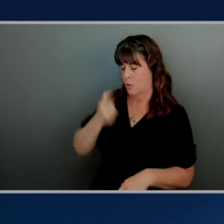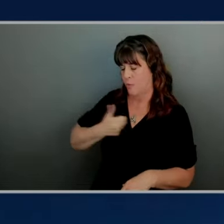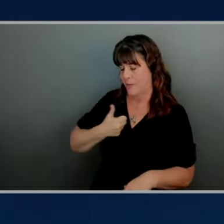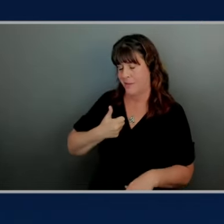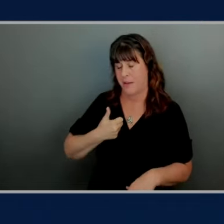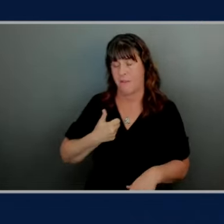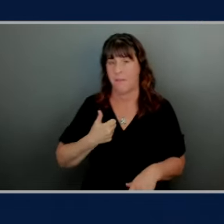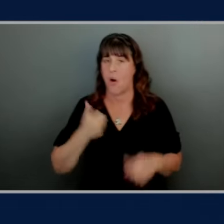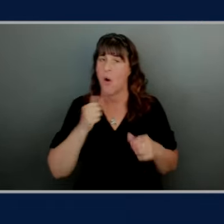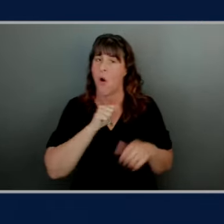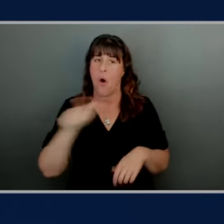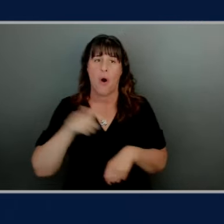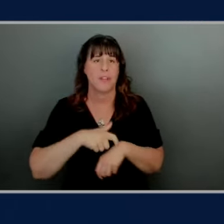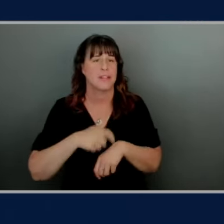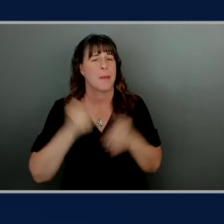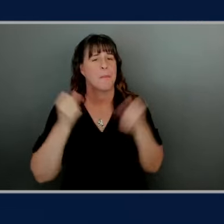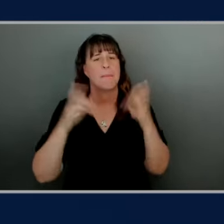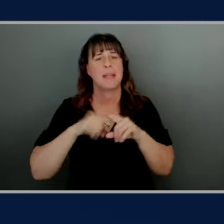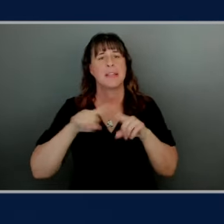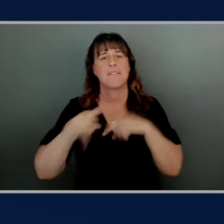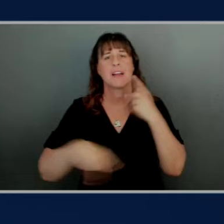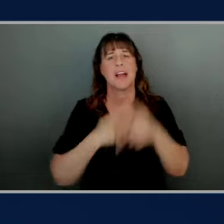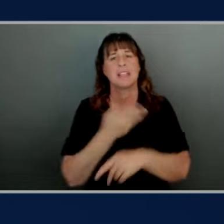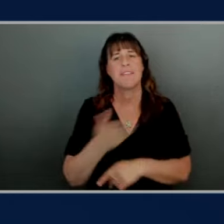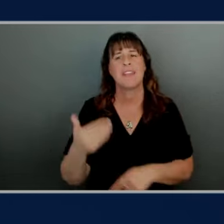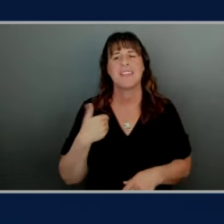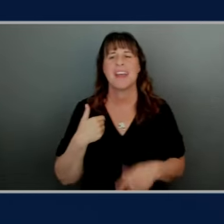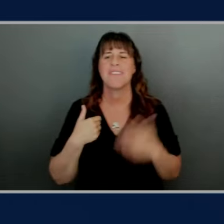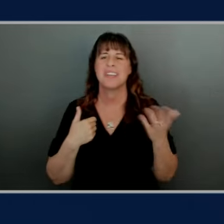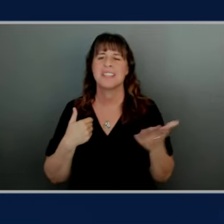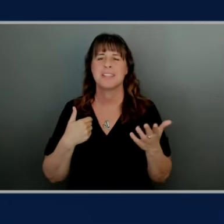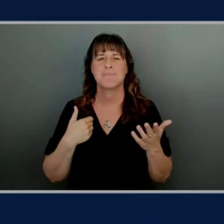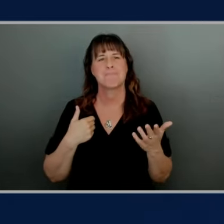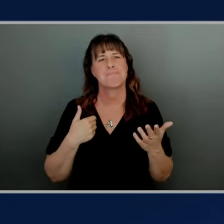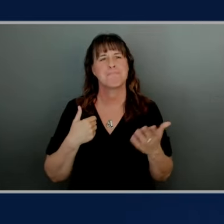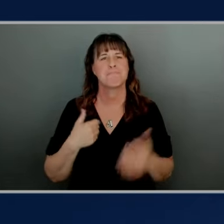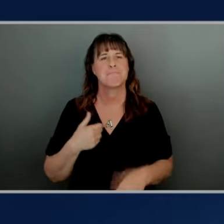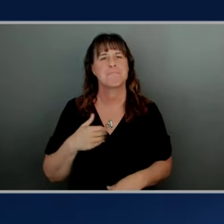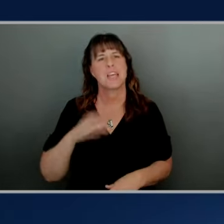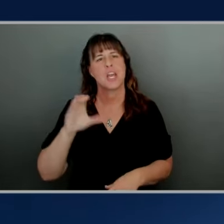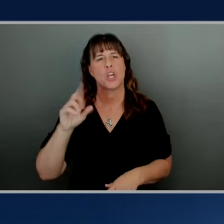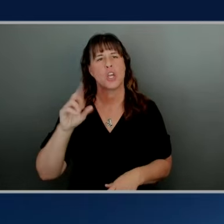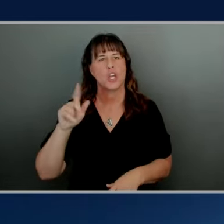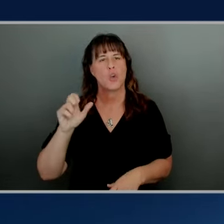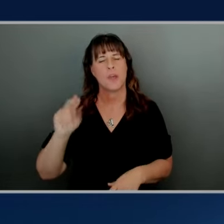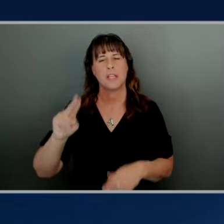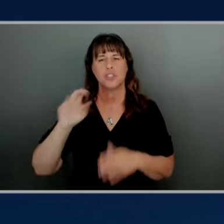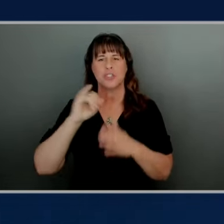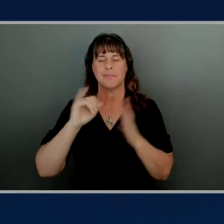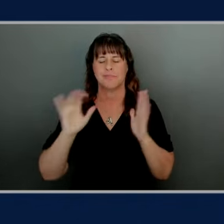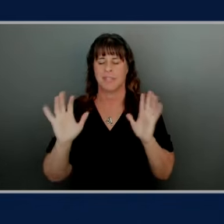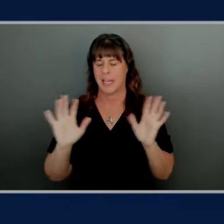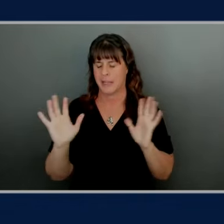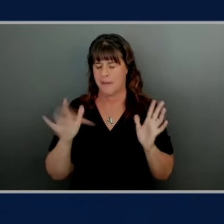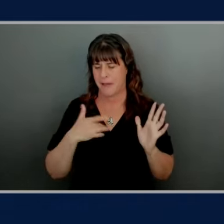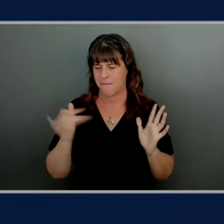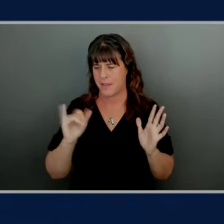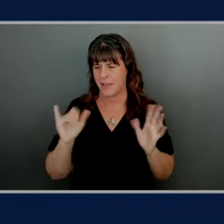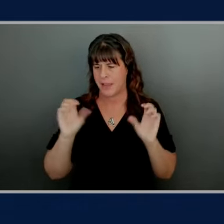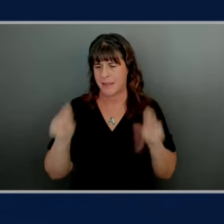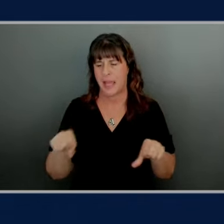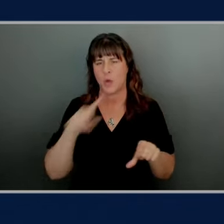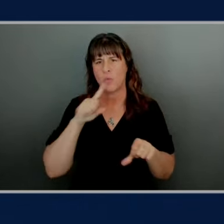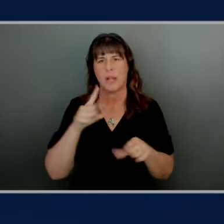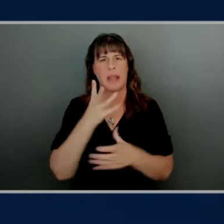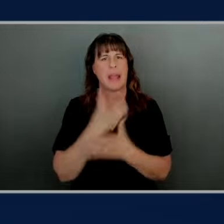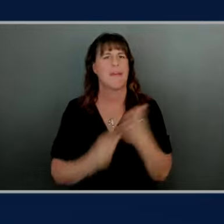the time with all types of different things like there's this there's this art of curation that I feel like can evaporate